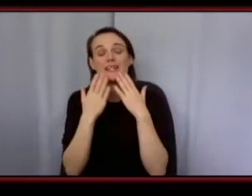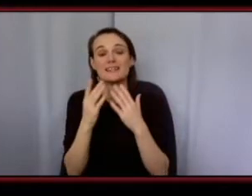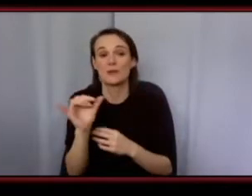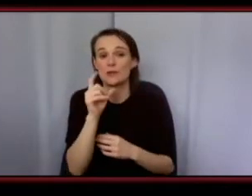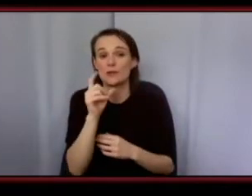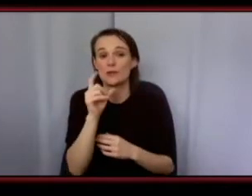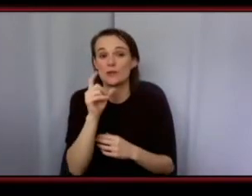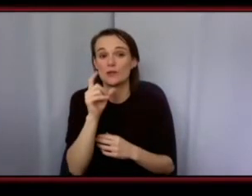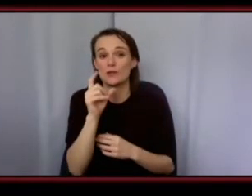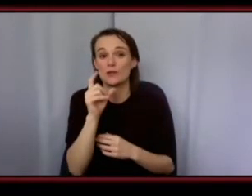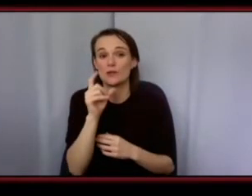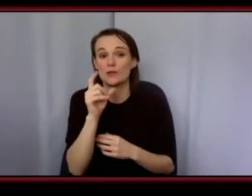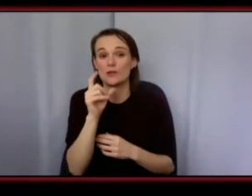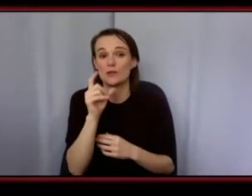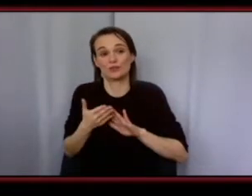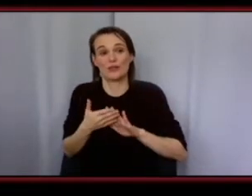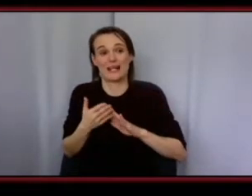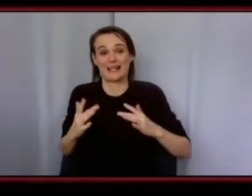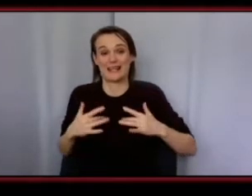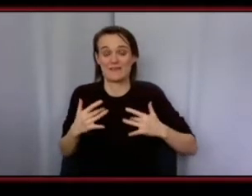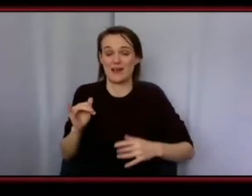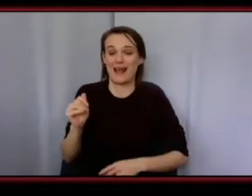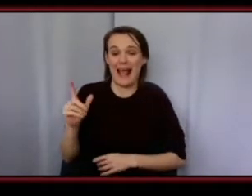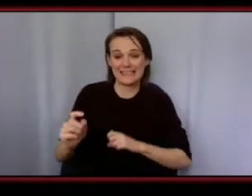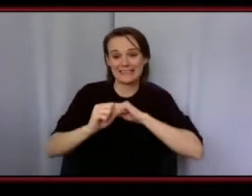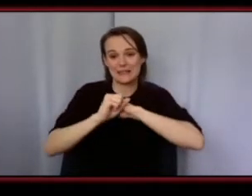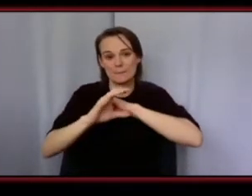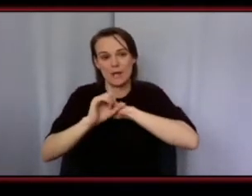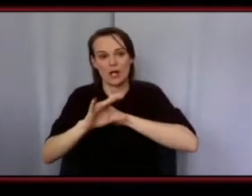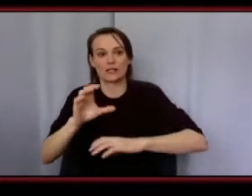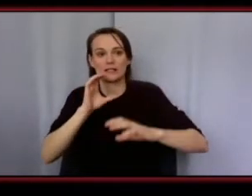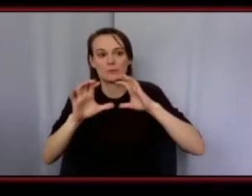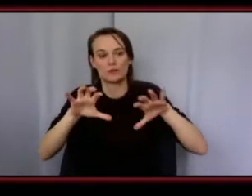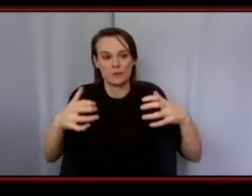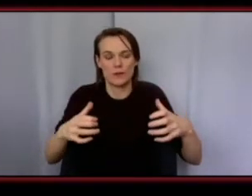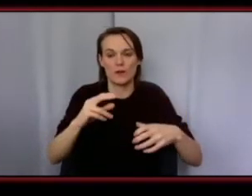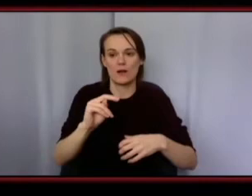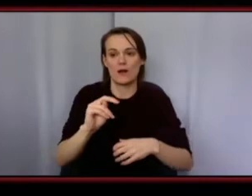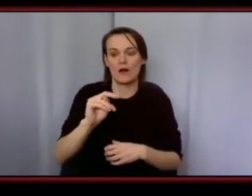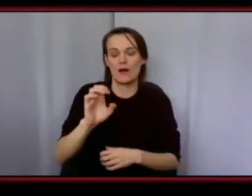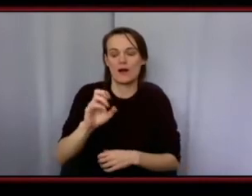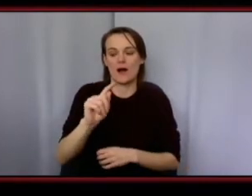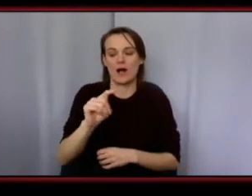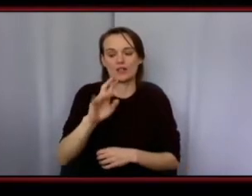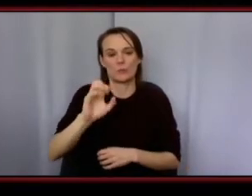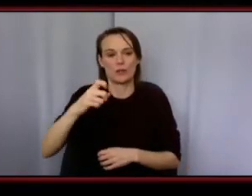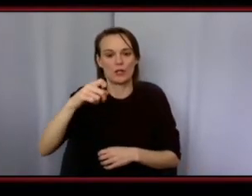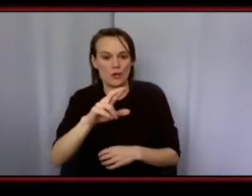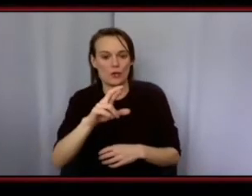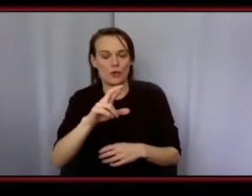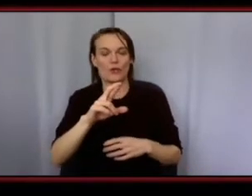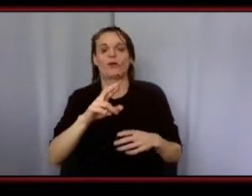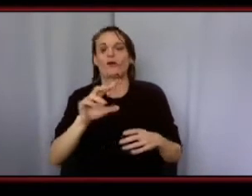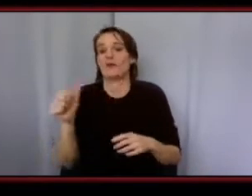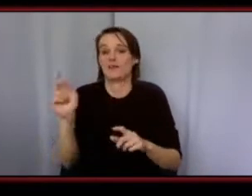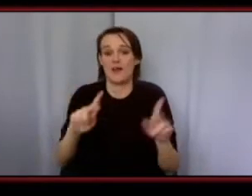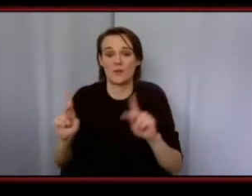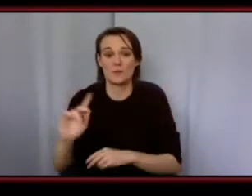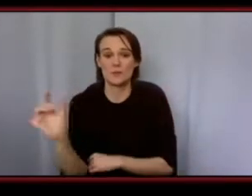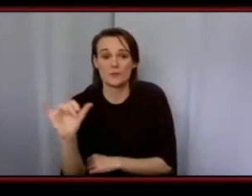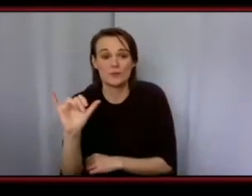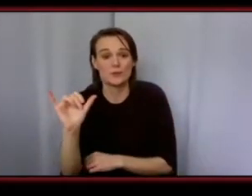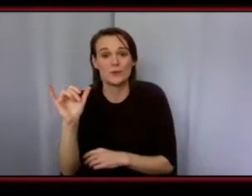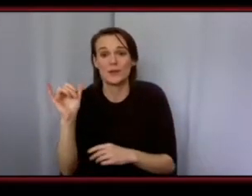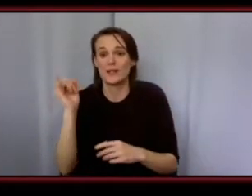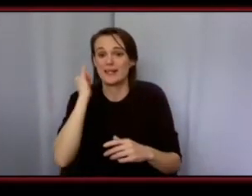to put this event together um it marketing communications entrepreneurship uh other people as well you know whether you share this